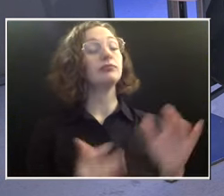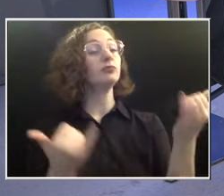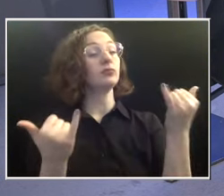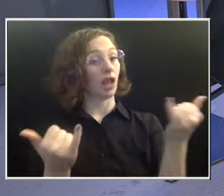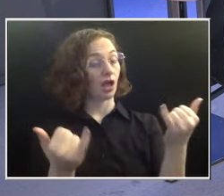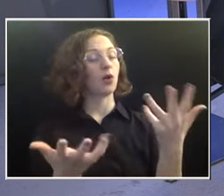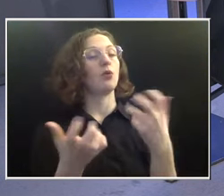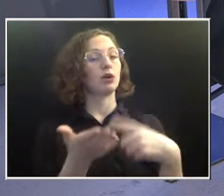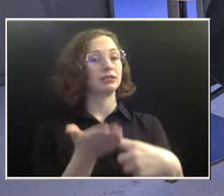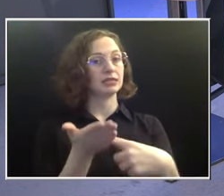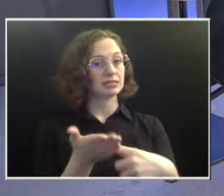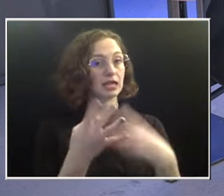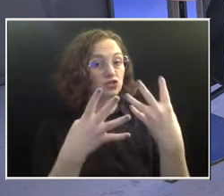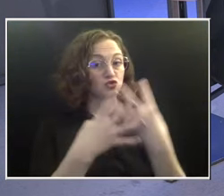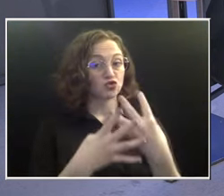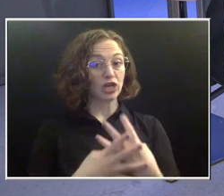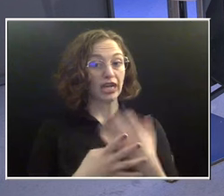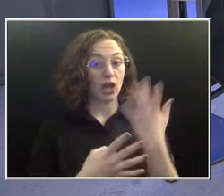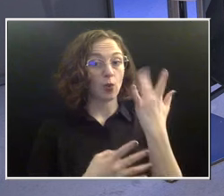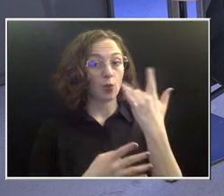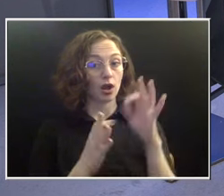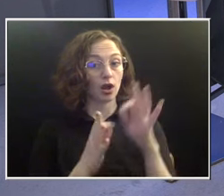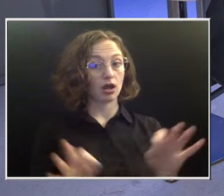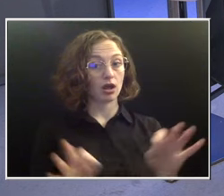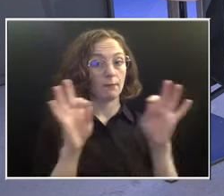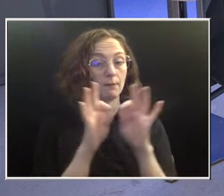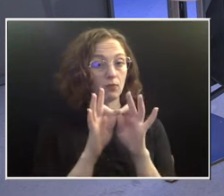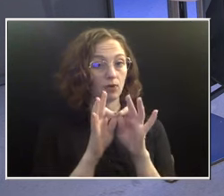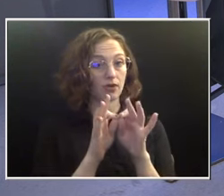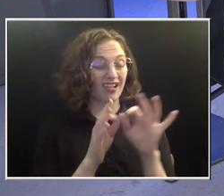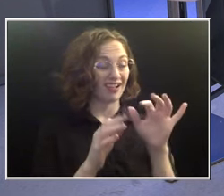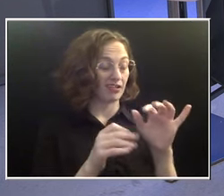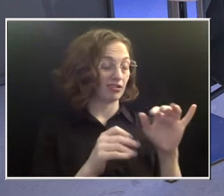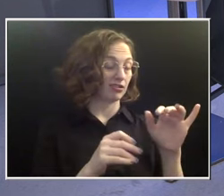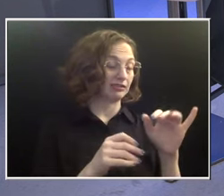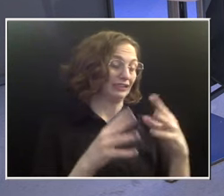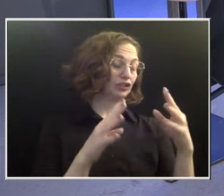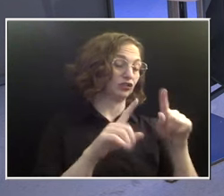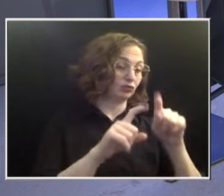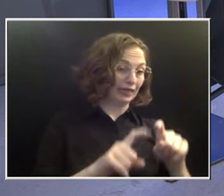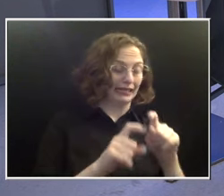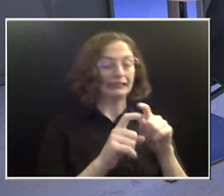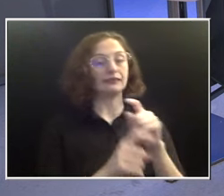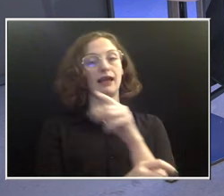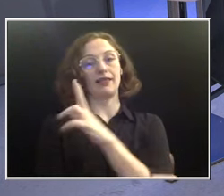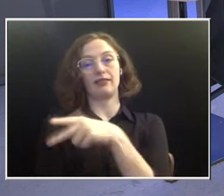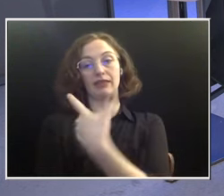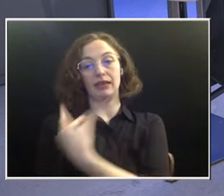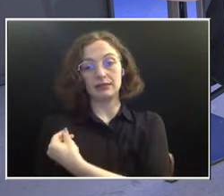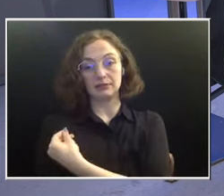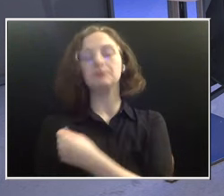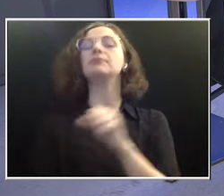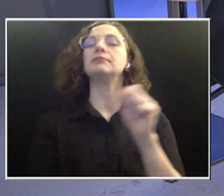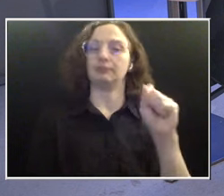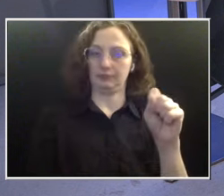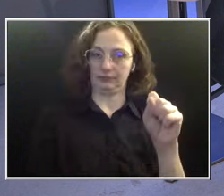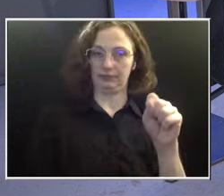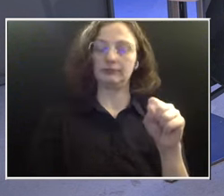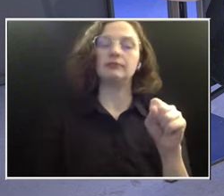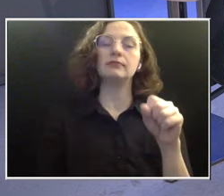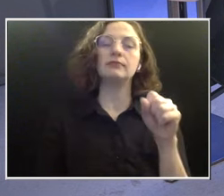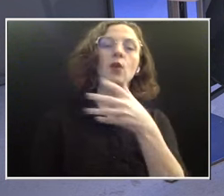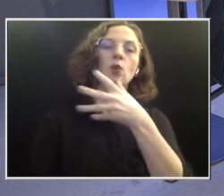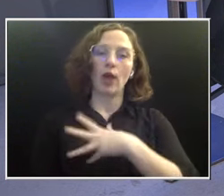Can we talk a little bit about that and then also about the vaccine, the HPV vaccine? Absolutely. So women should start getting pap smears at the age of